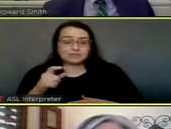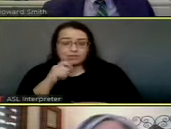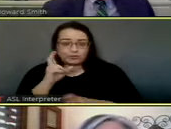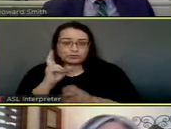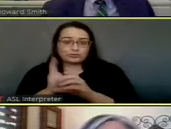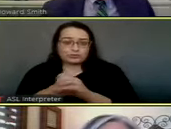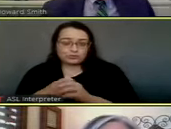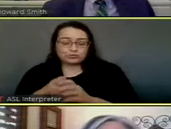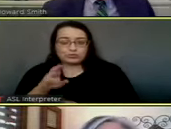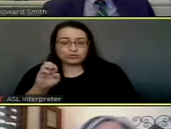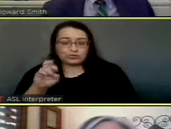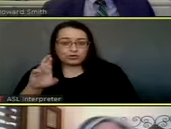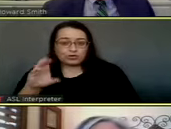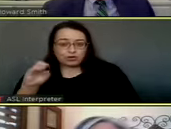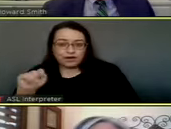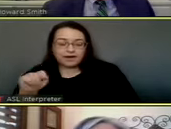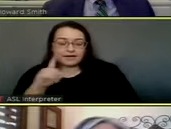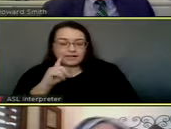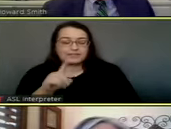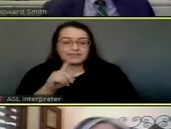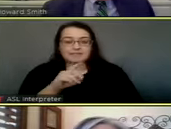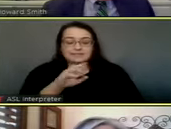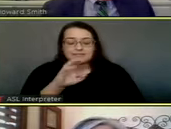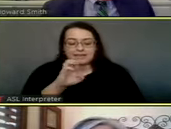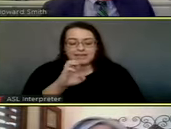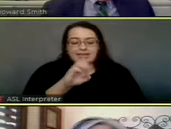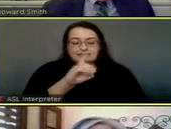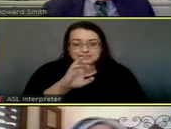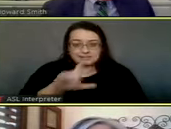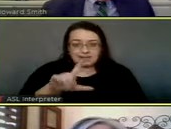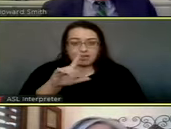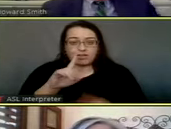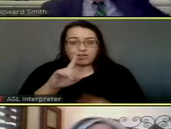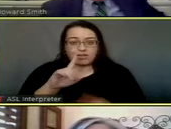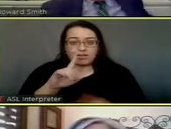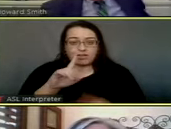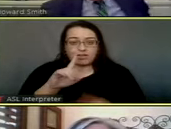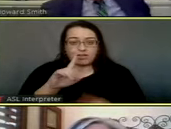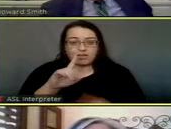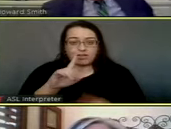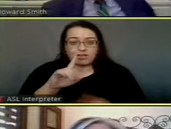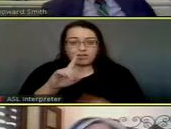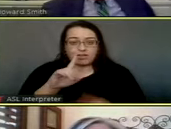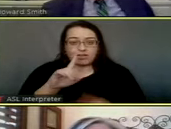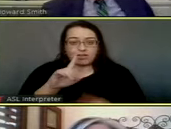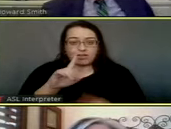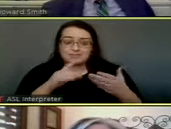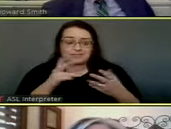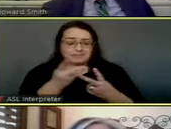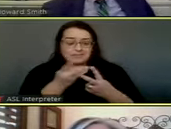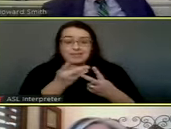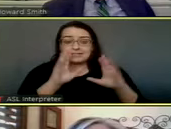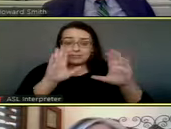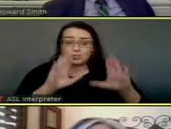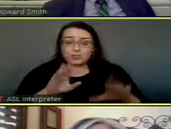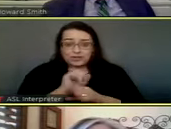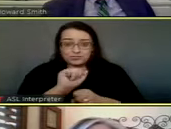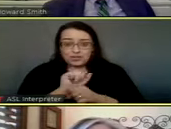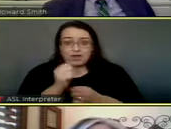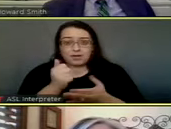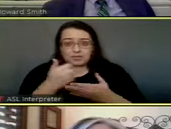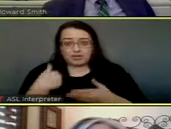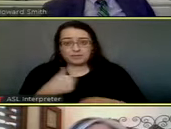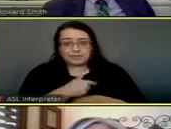that Southwestern Public Service Company, Exile Energy, has done a great job, especially last week in helping us get